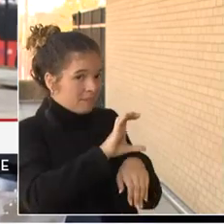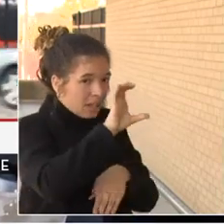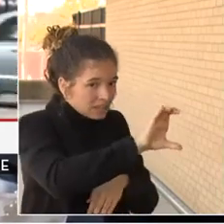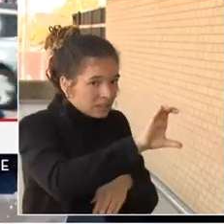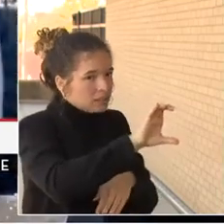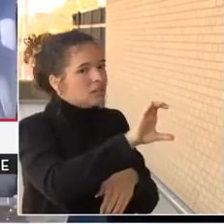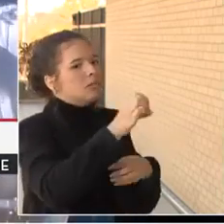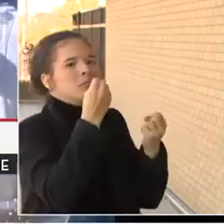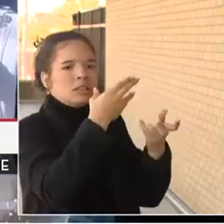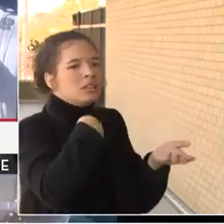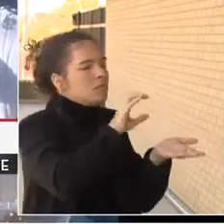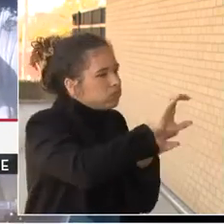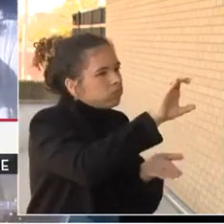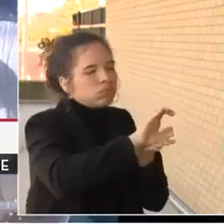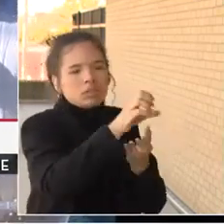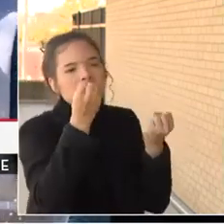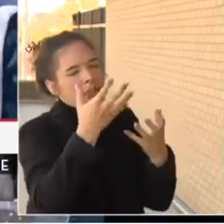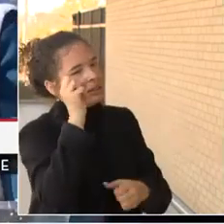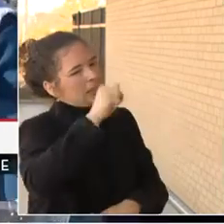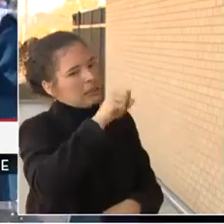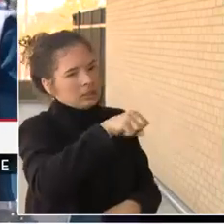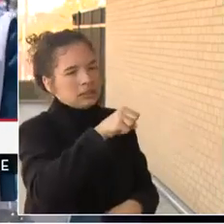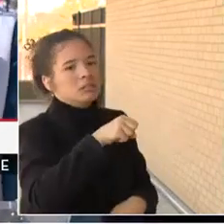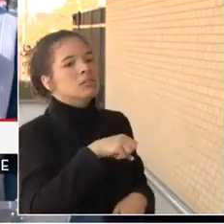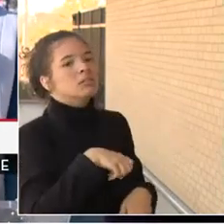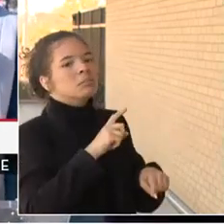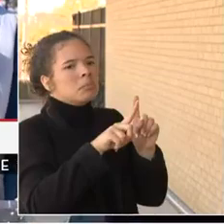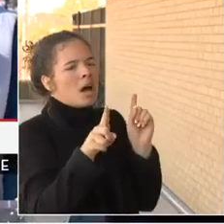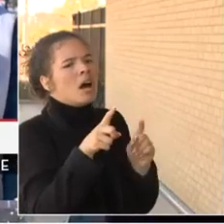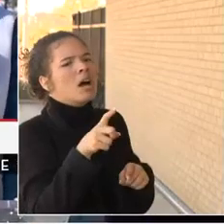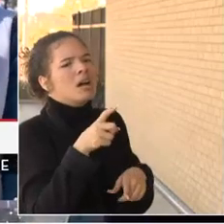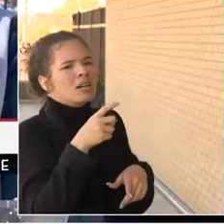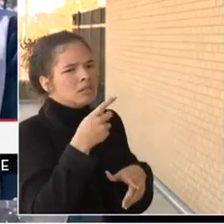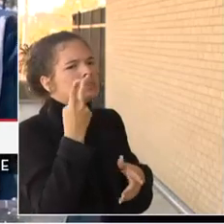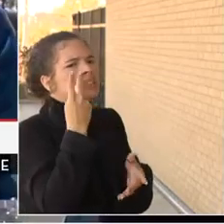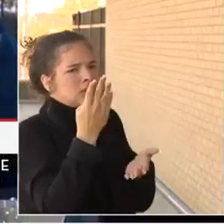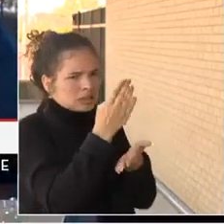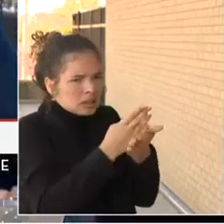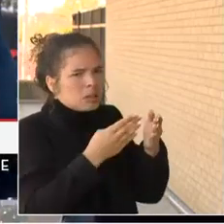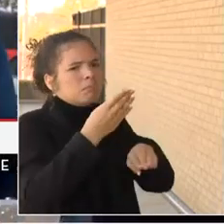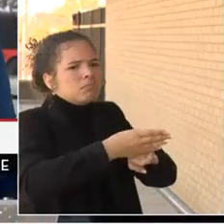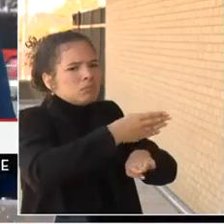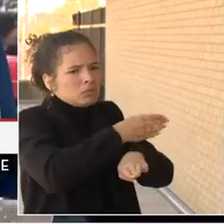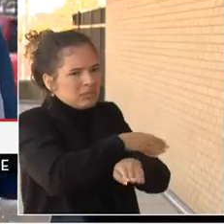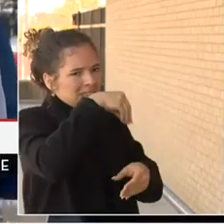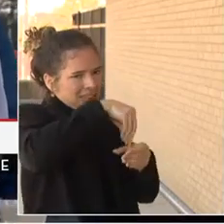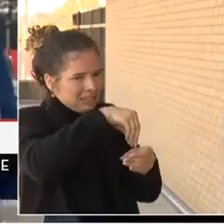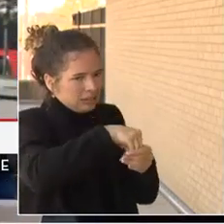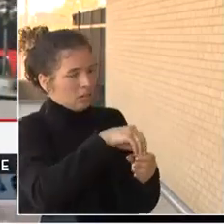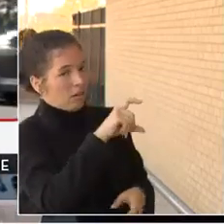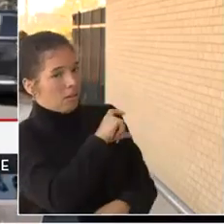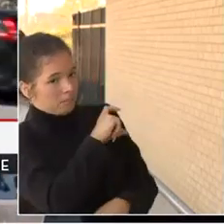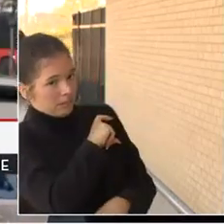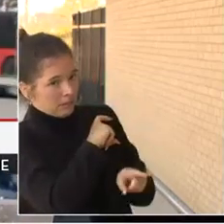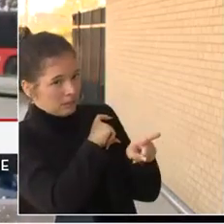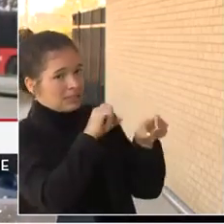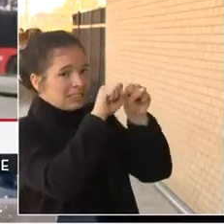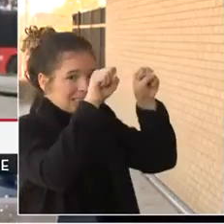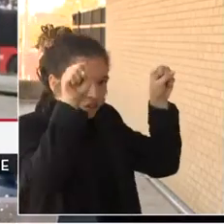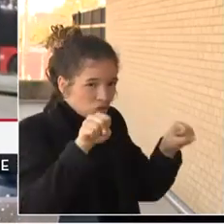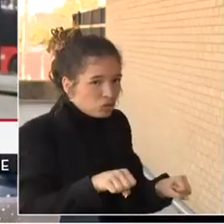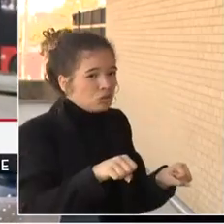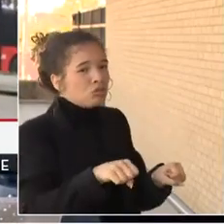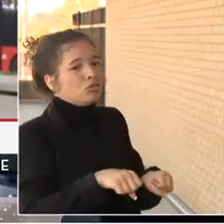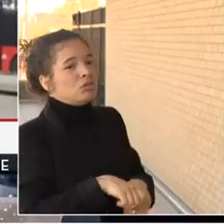Several years ago, we made some improvements inside the stations to locker rooms and the like. But